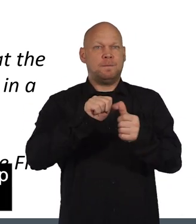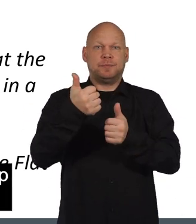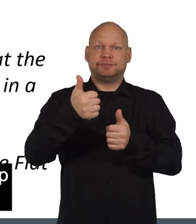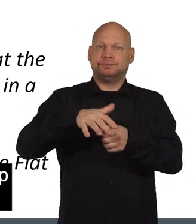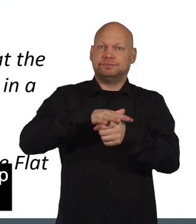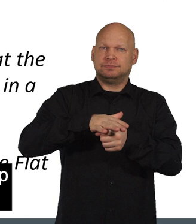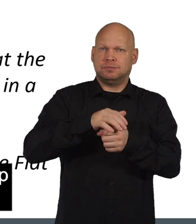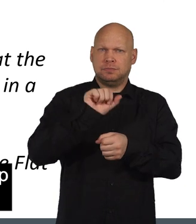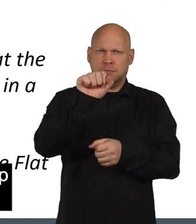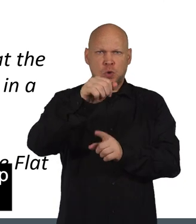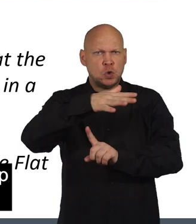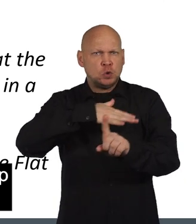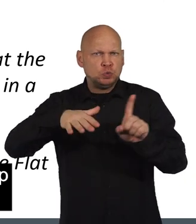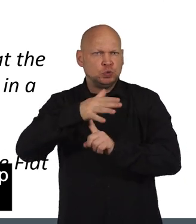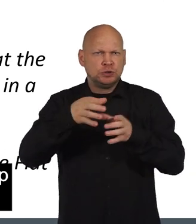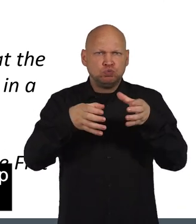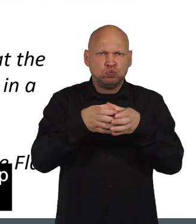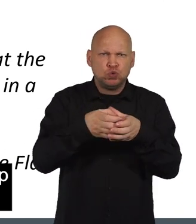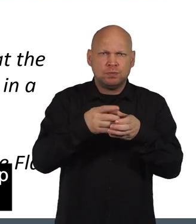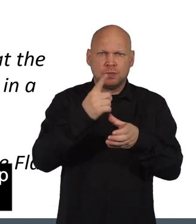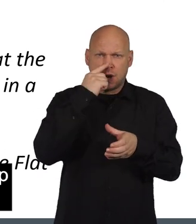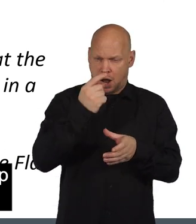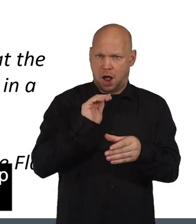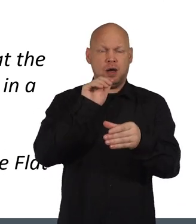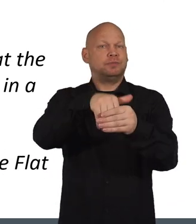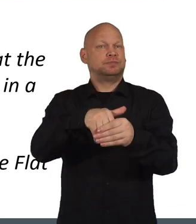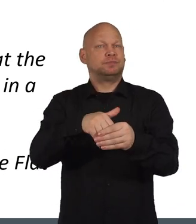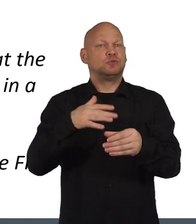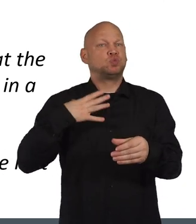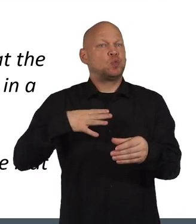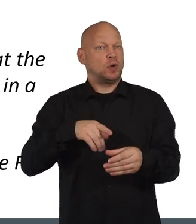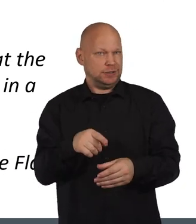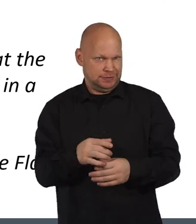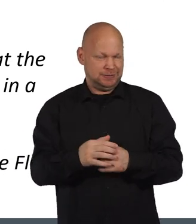to think about how your own community group could use participation requests.